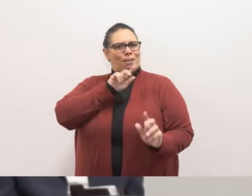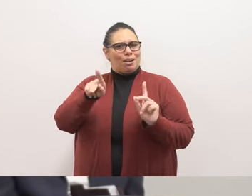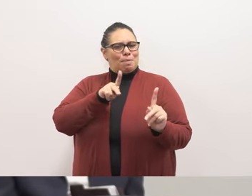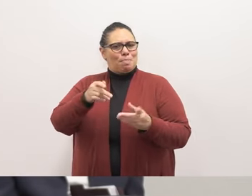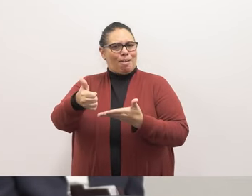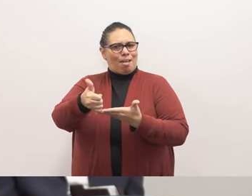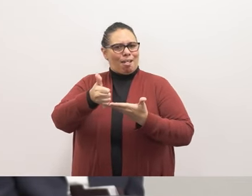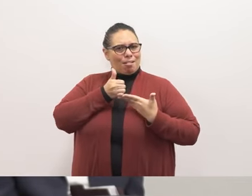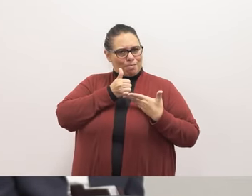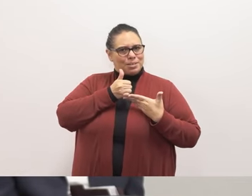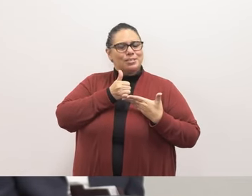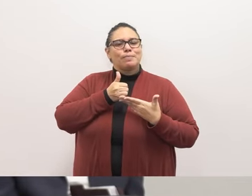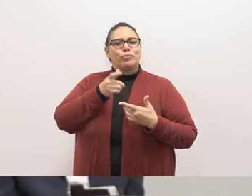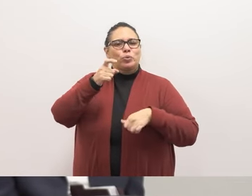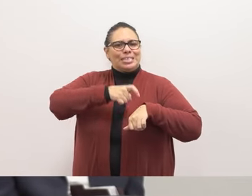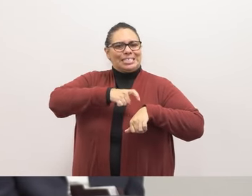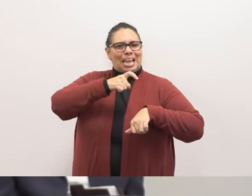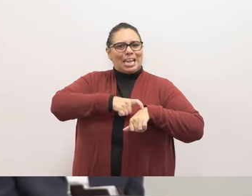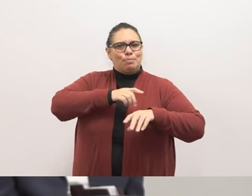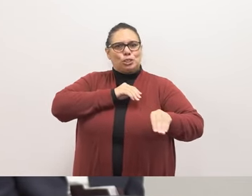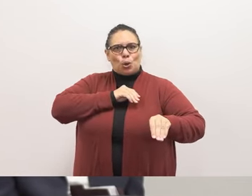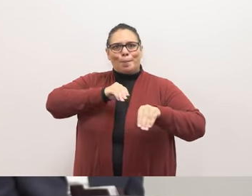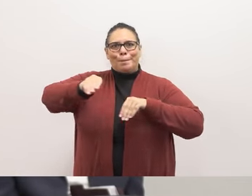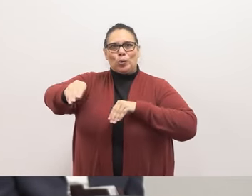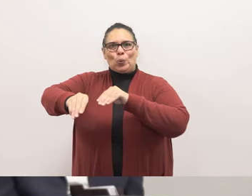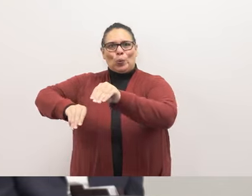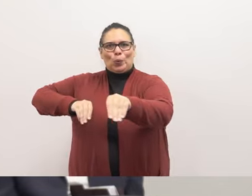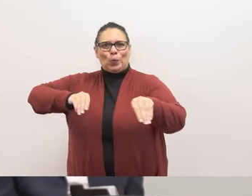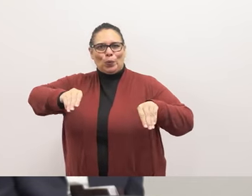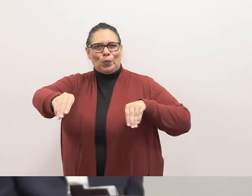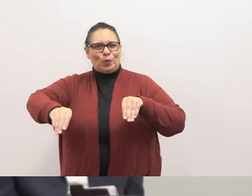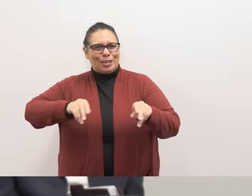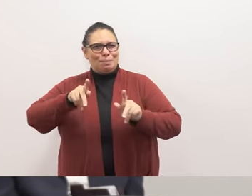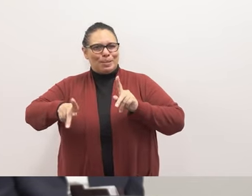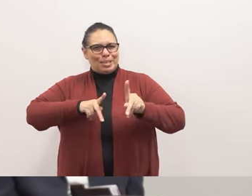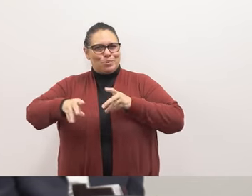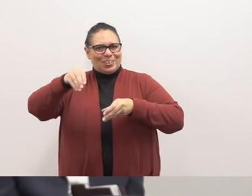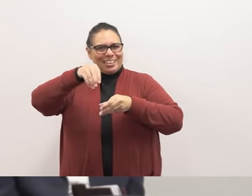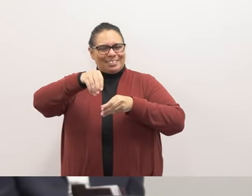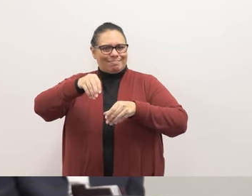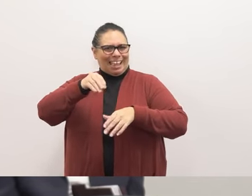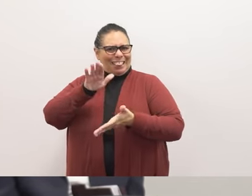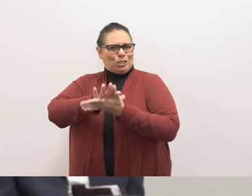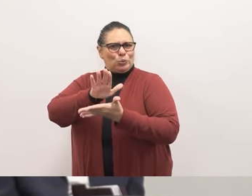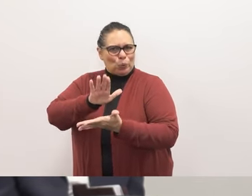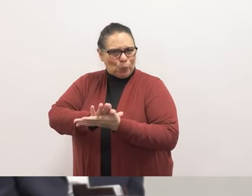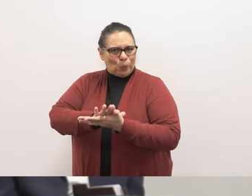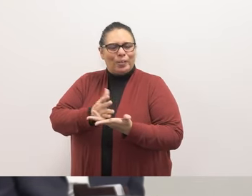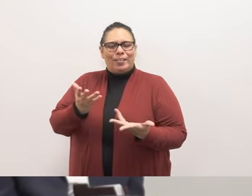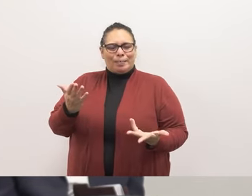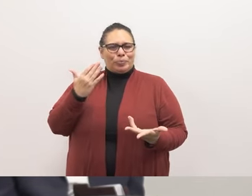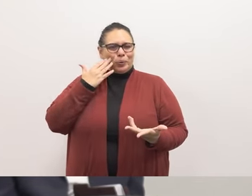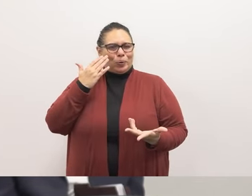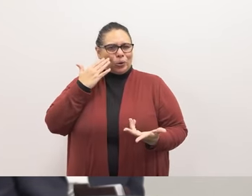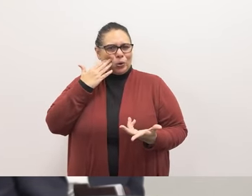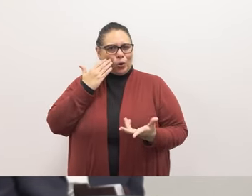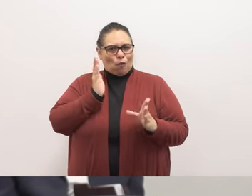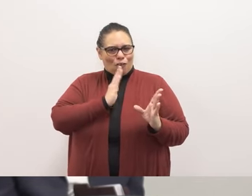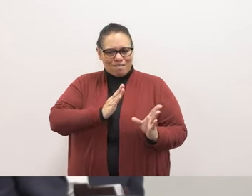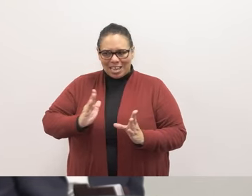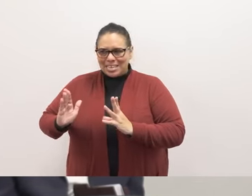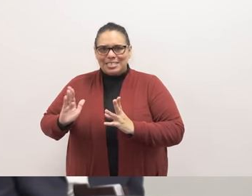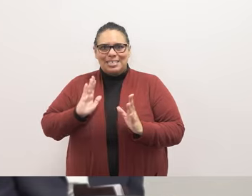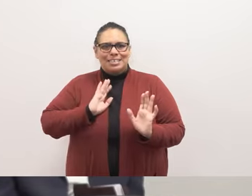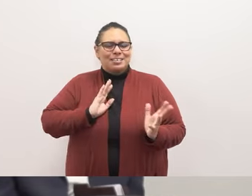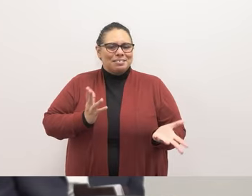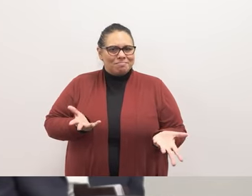when it comes time to to move folks within a site for in-house phasing plans also help us with space planning